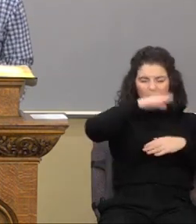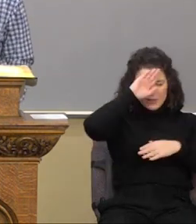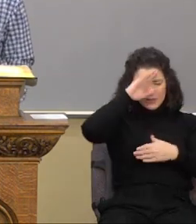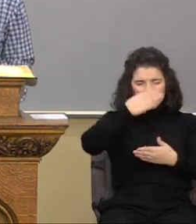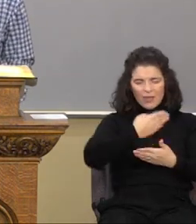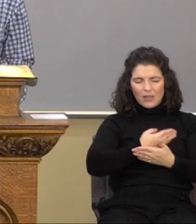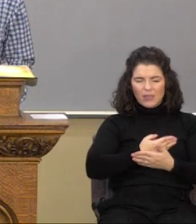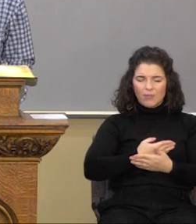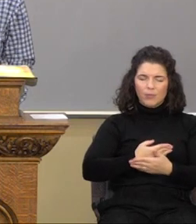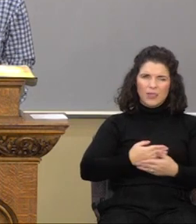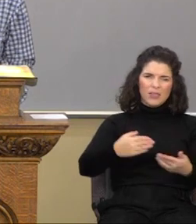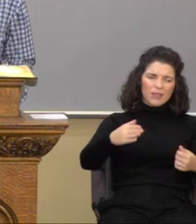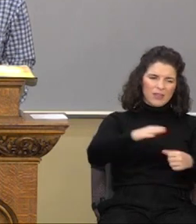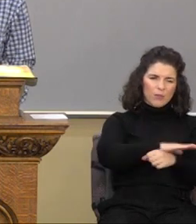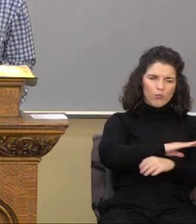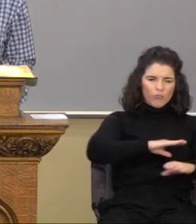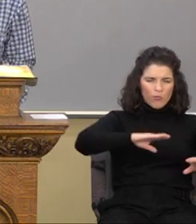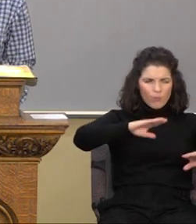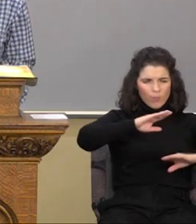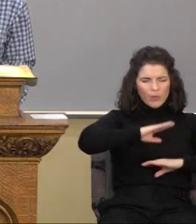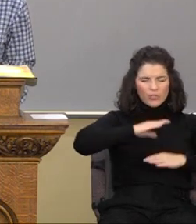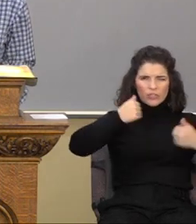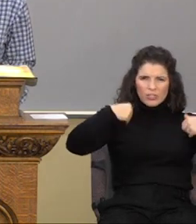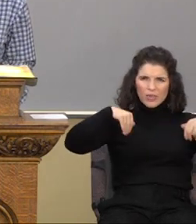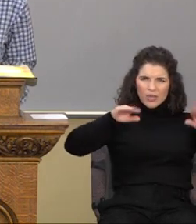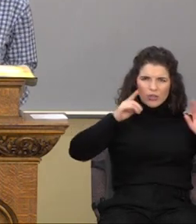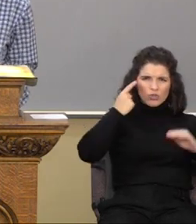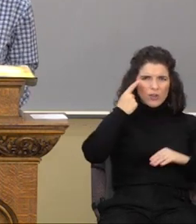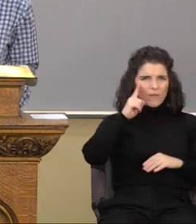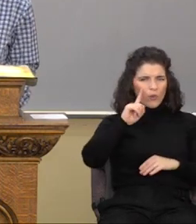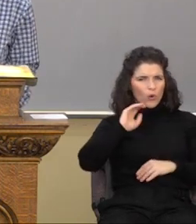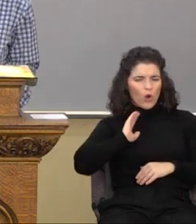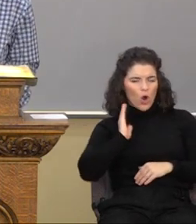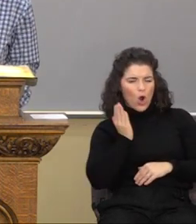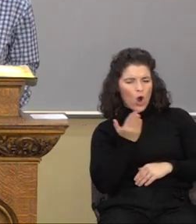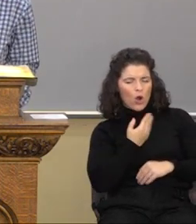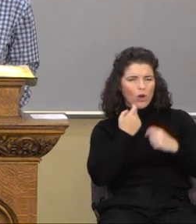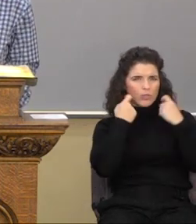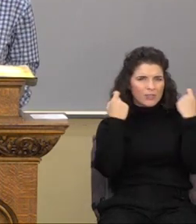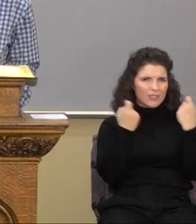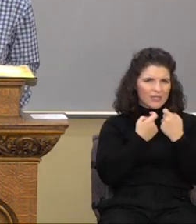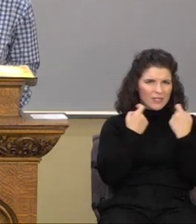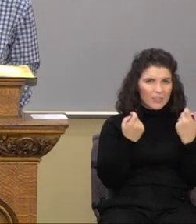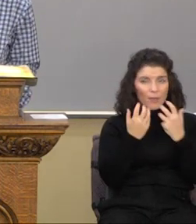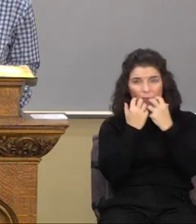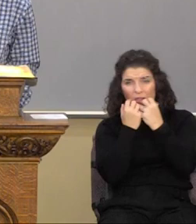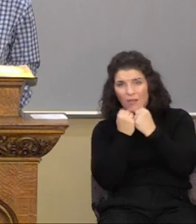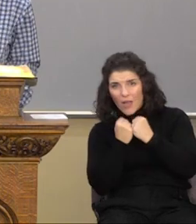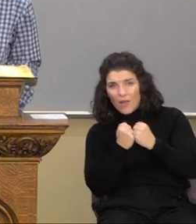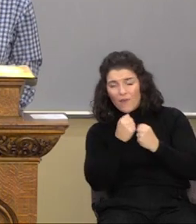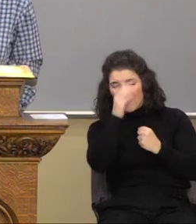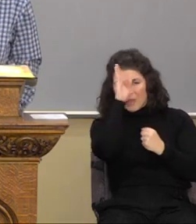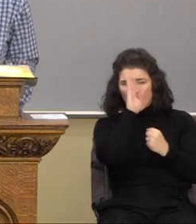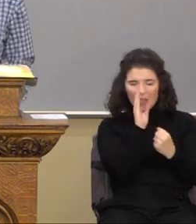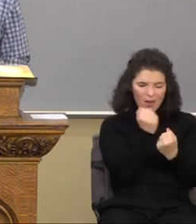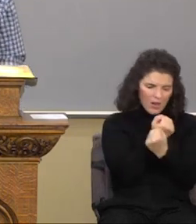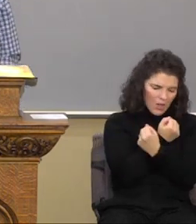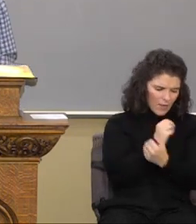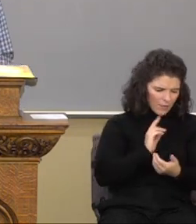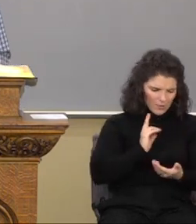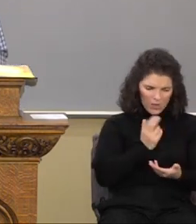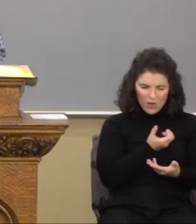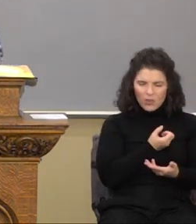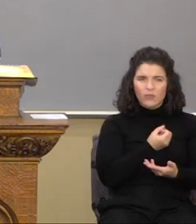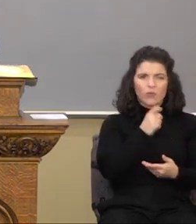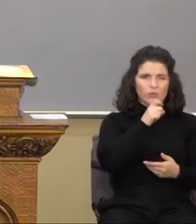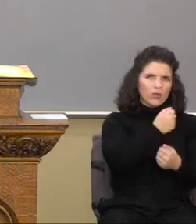the propitiation for our sins. Beloved, if God so loved us, we ought also to